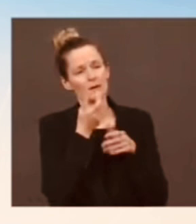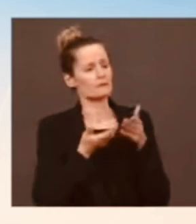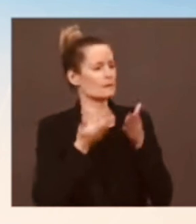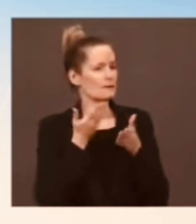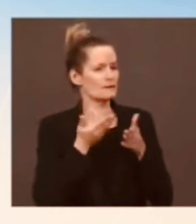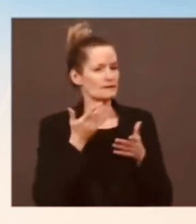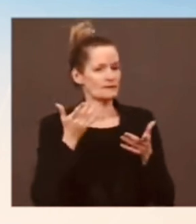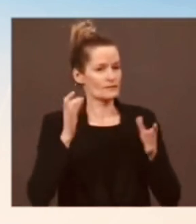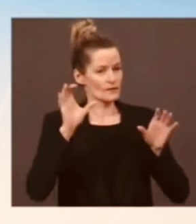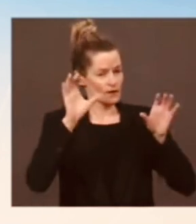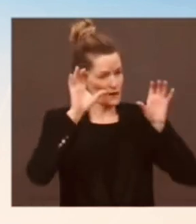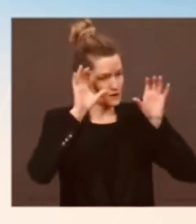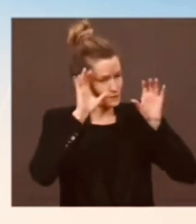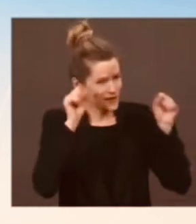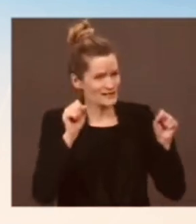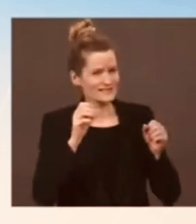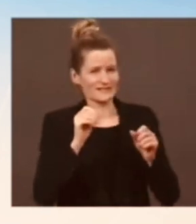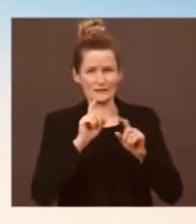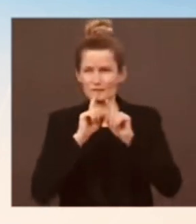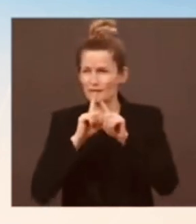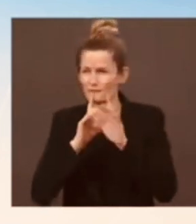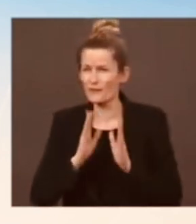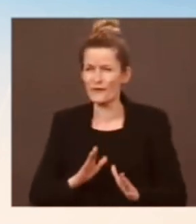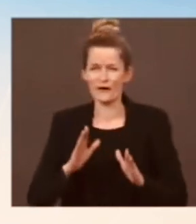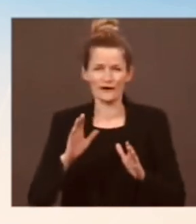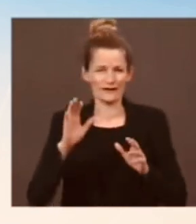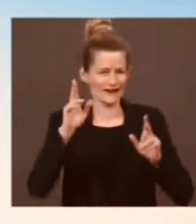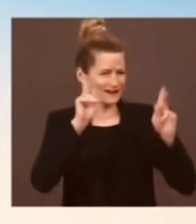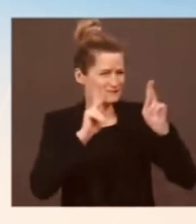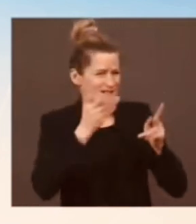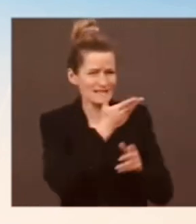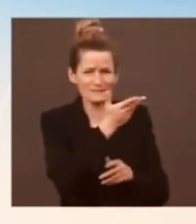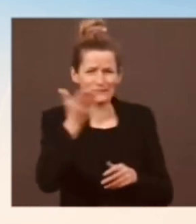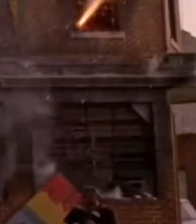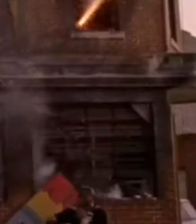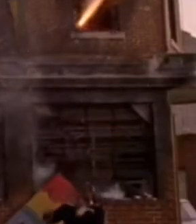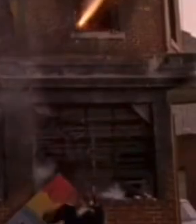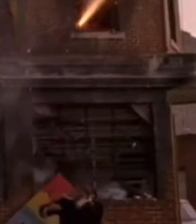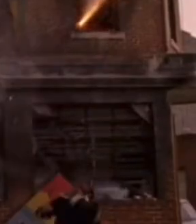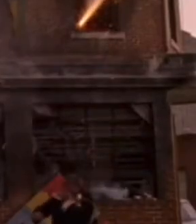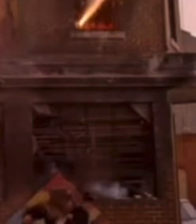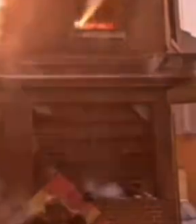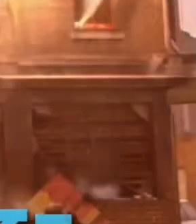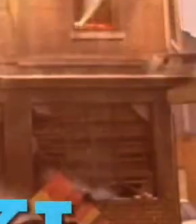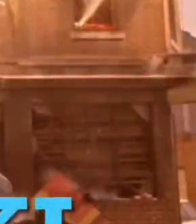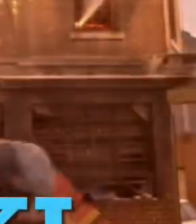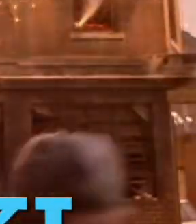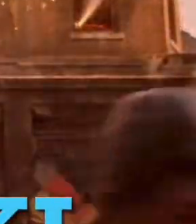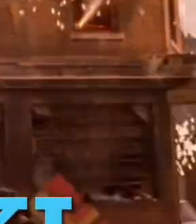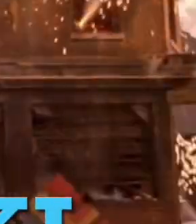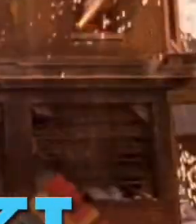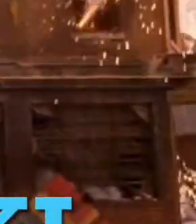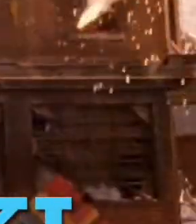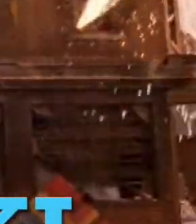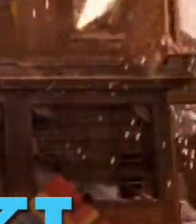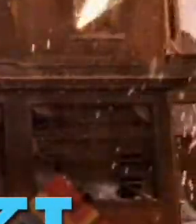reporters, spokespeople can confront, but it's not an area where we have a medical concern. Please disperse.